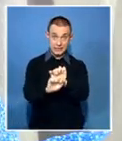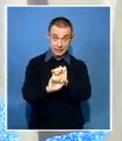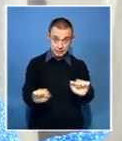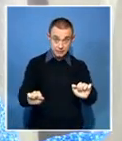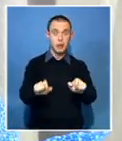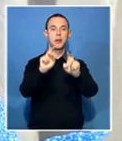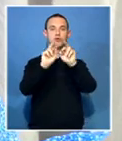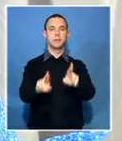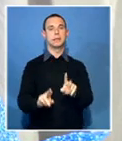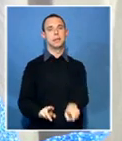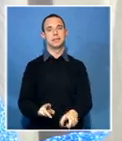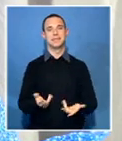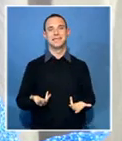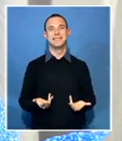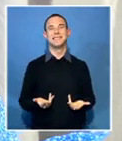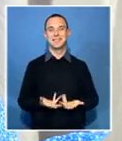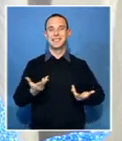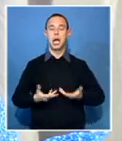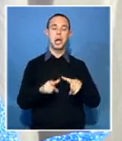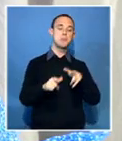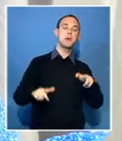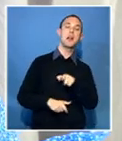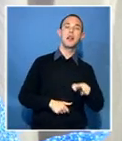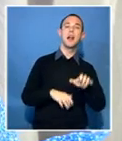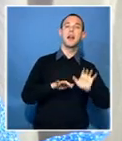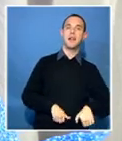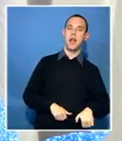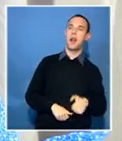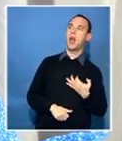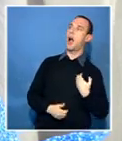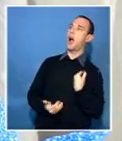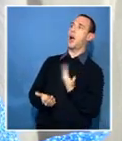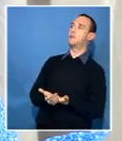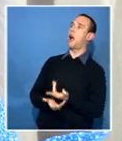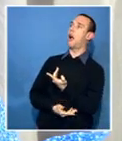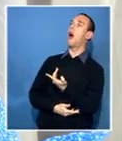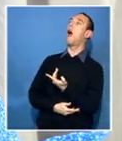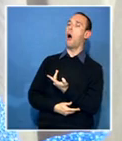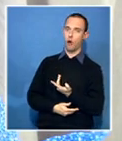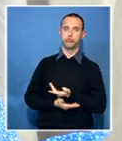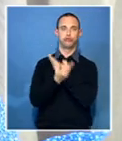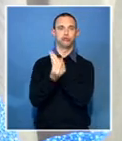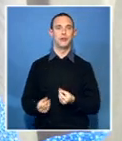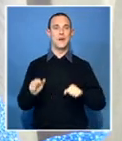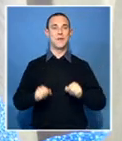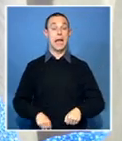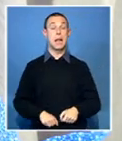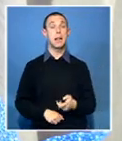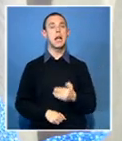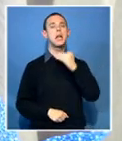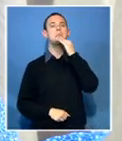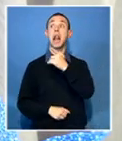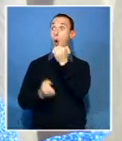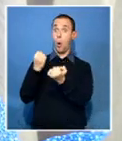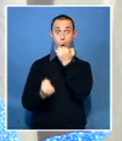and then go to court and make applications to set aside the provisions. It is only then, after courts make a few orders against